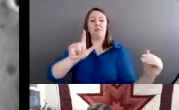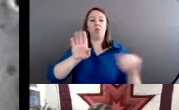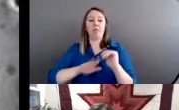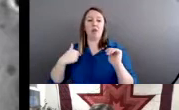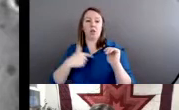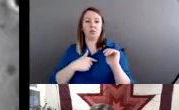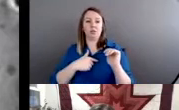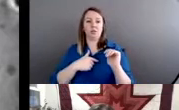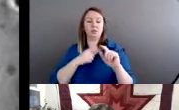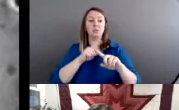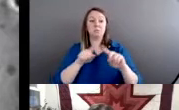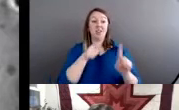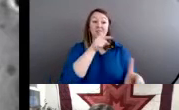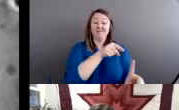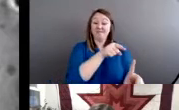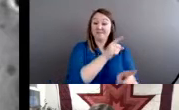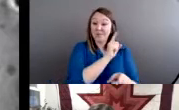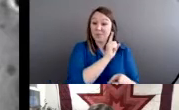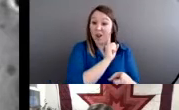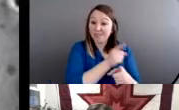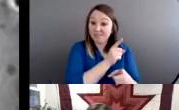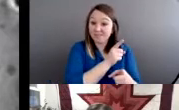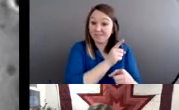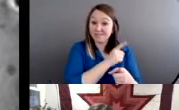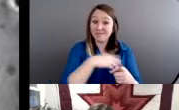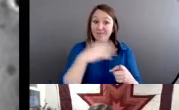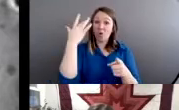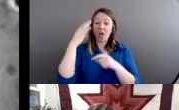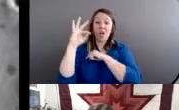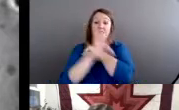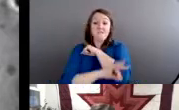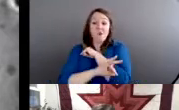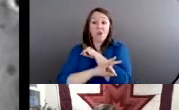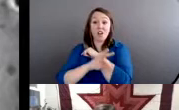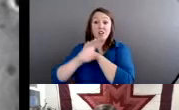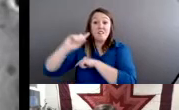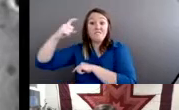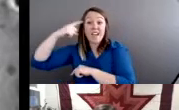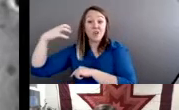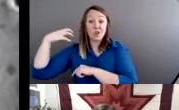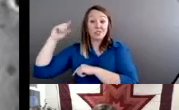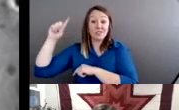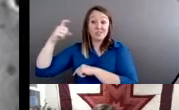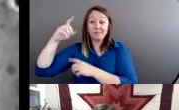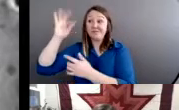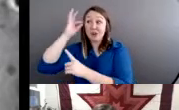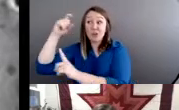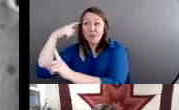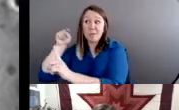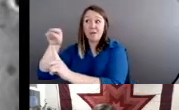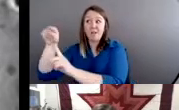There's nothing that allows a foreign government, the federal government, to have authority over this crime.